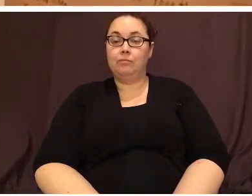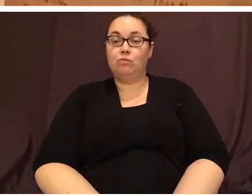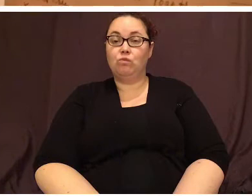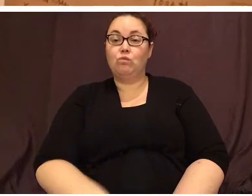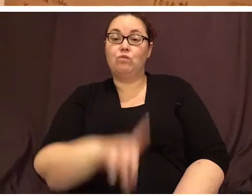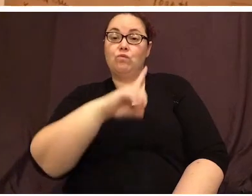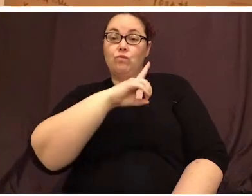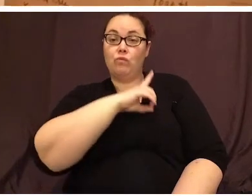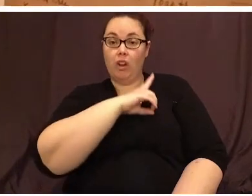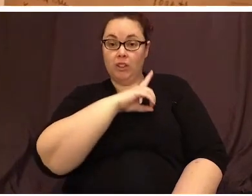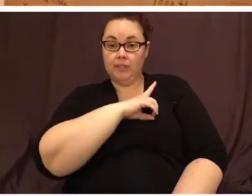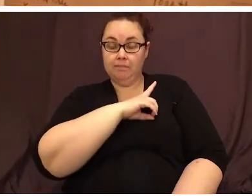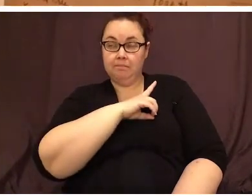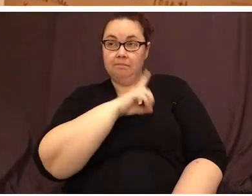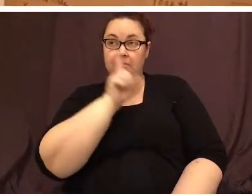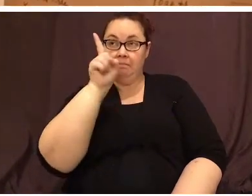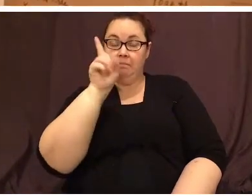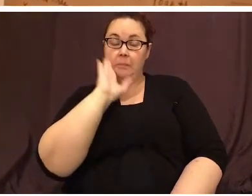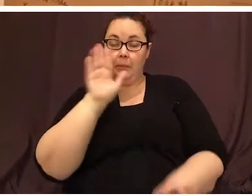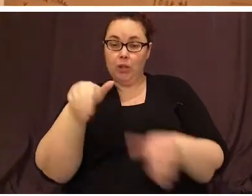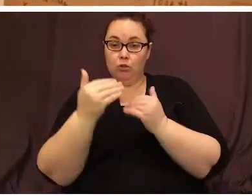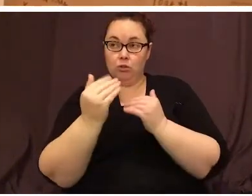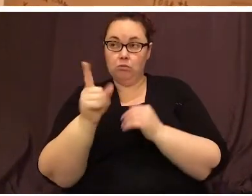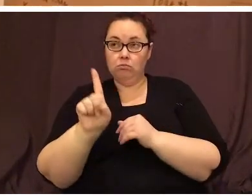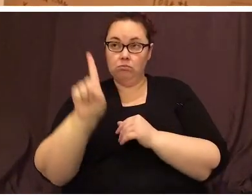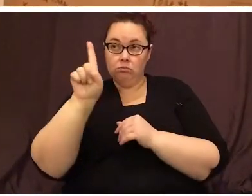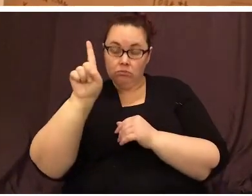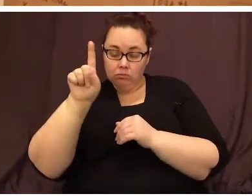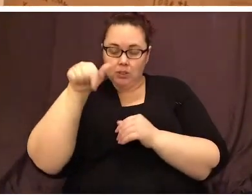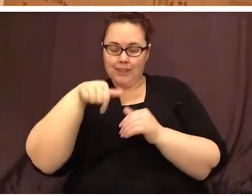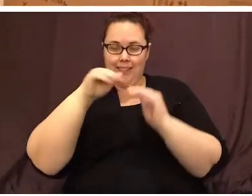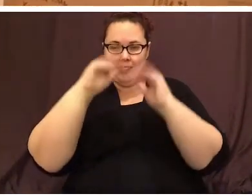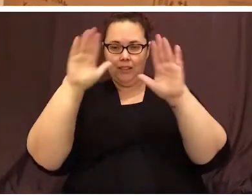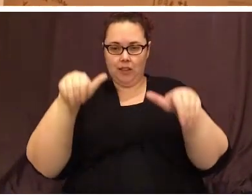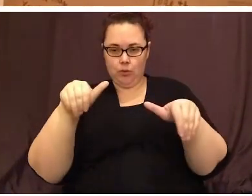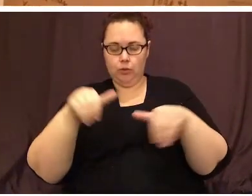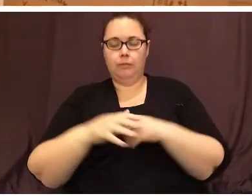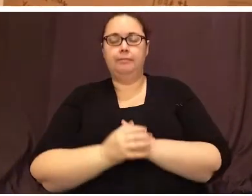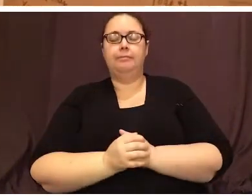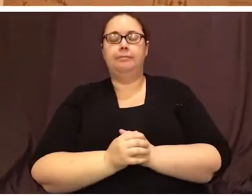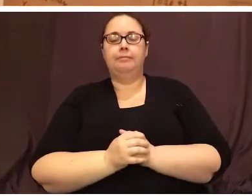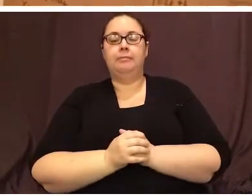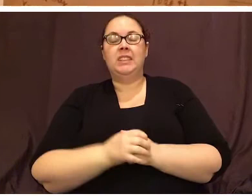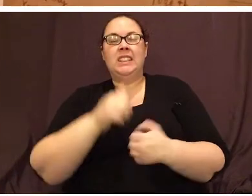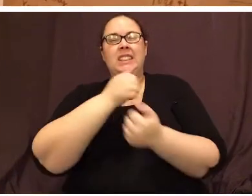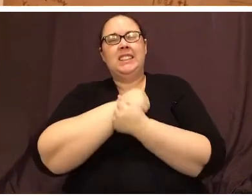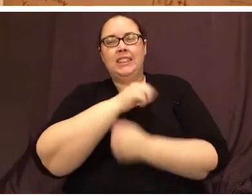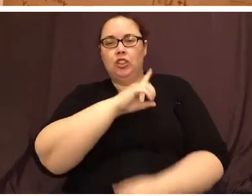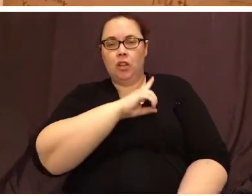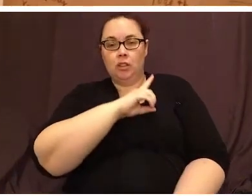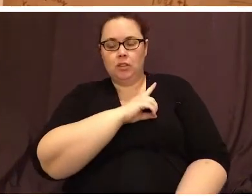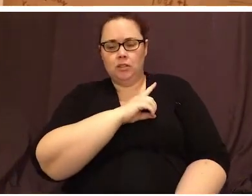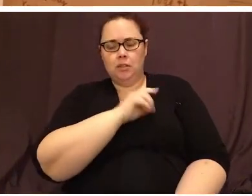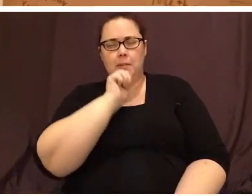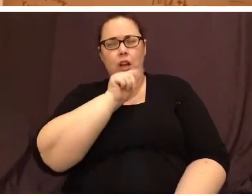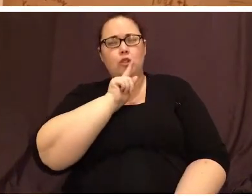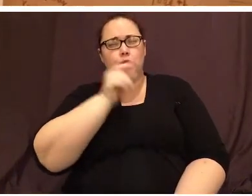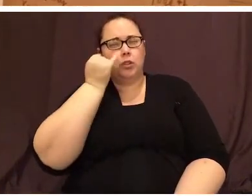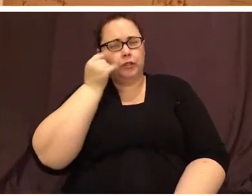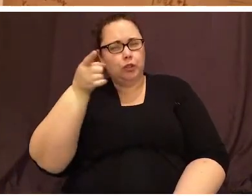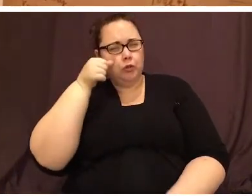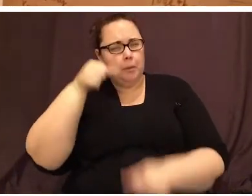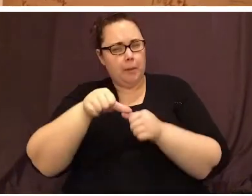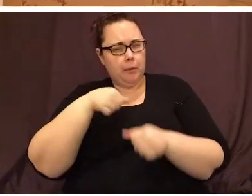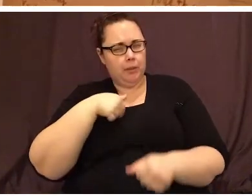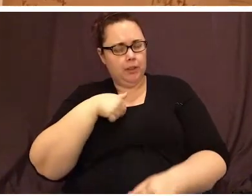Duncan, Duncan's bedroom, upstairs, this house. Dear Duncan, not sure if you remember me.